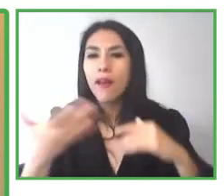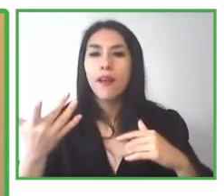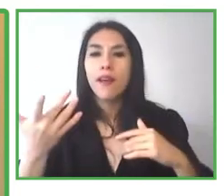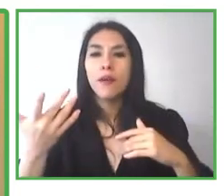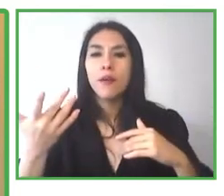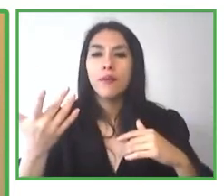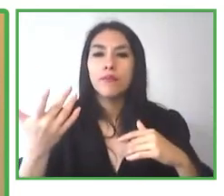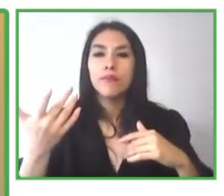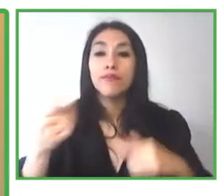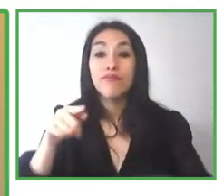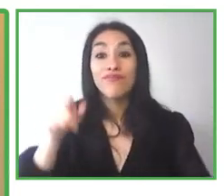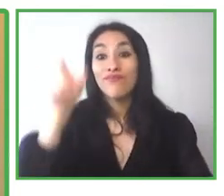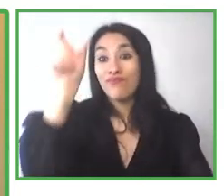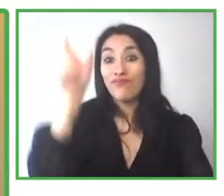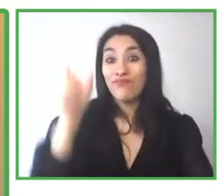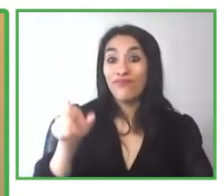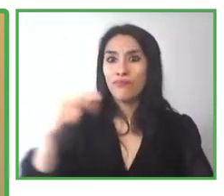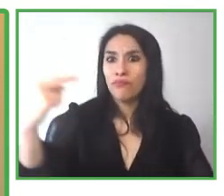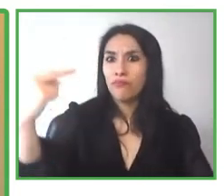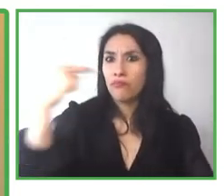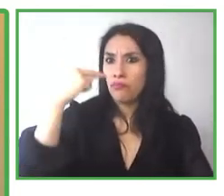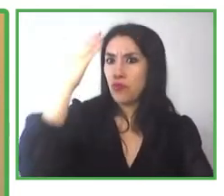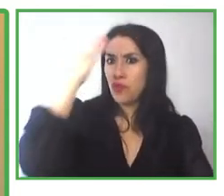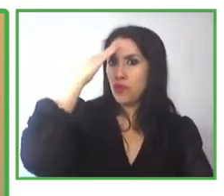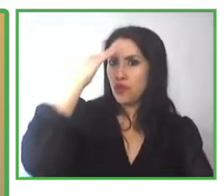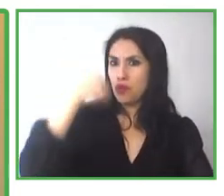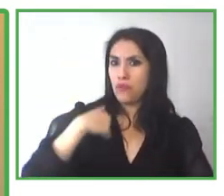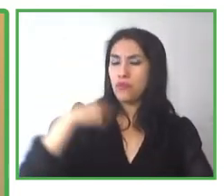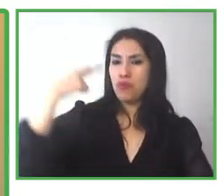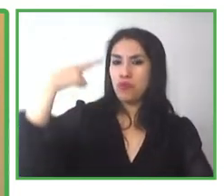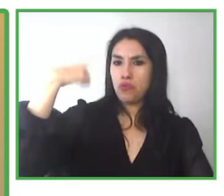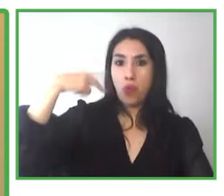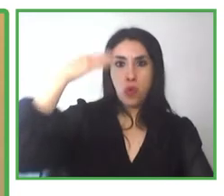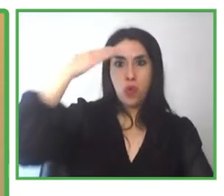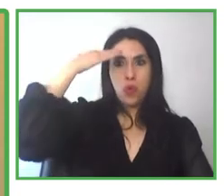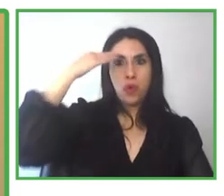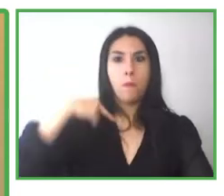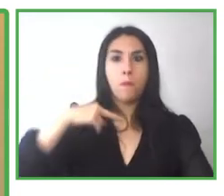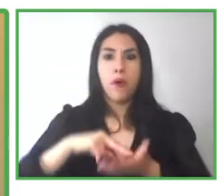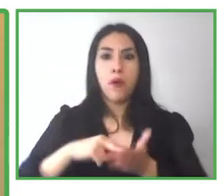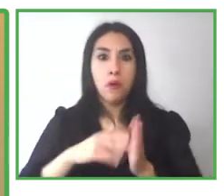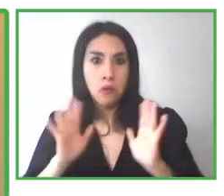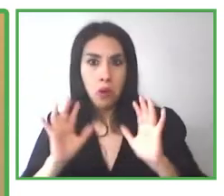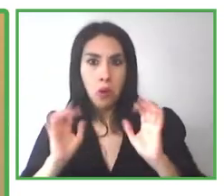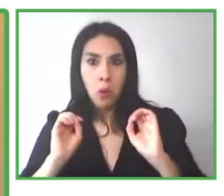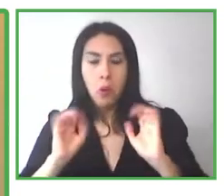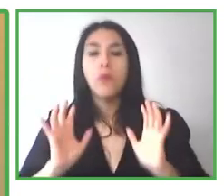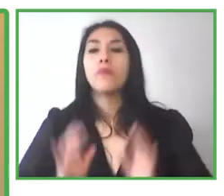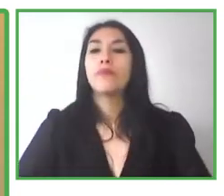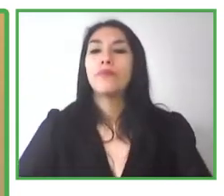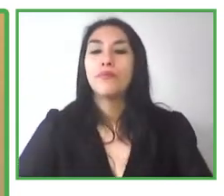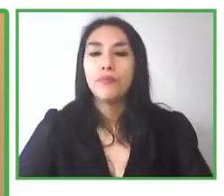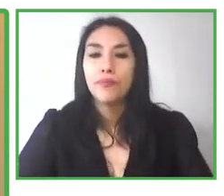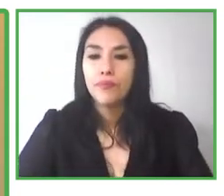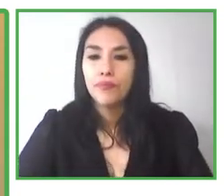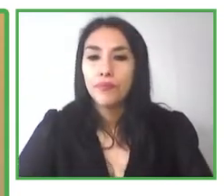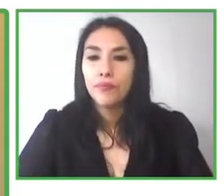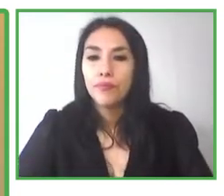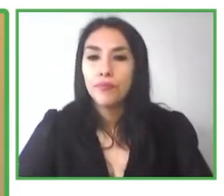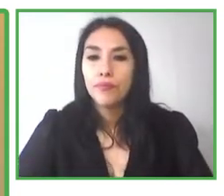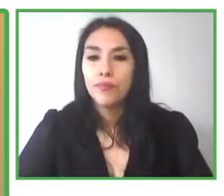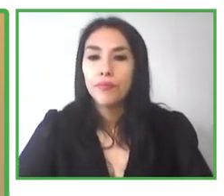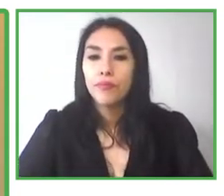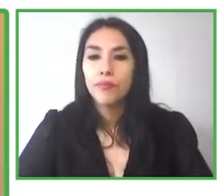Saqib me, this was a magical moment. And as a child, it set me off on this